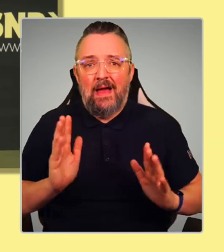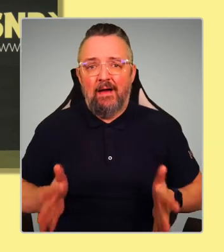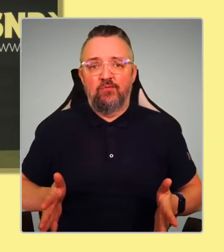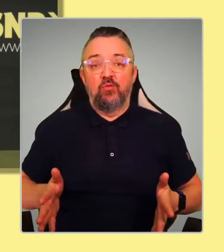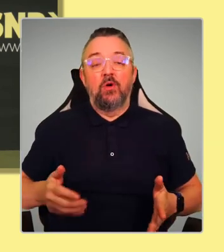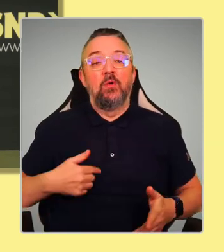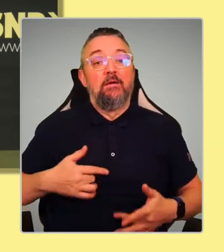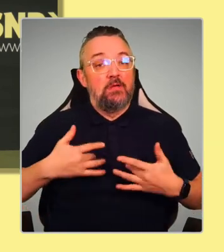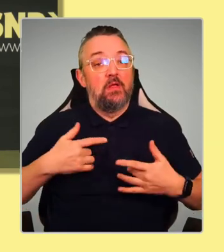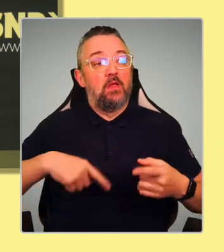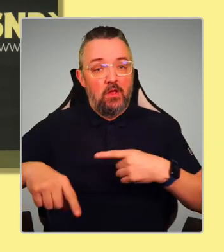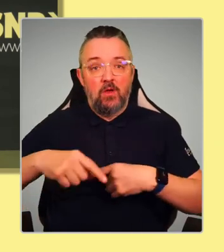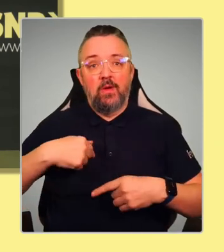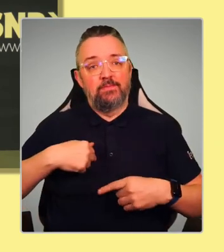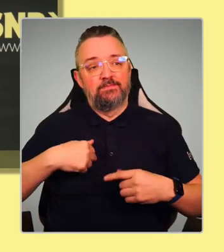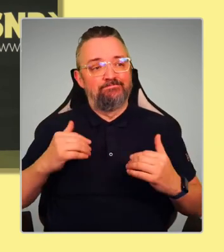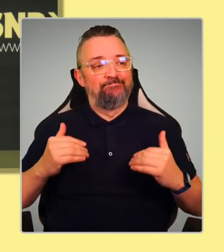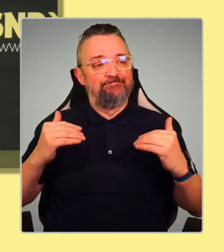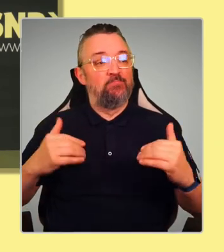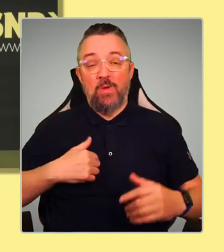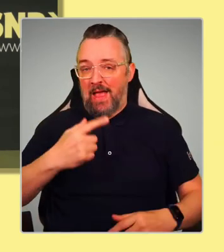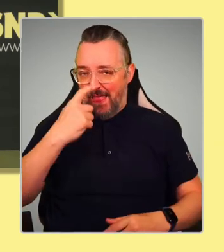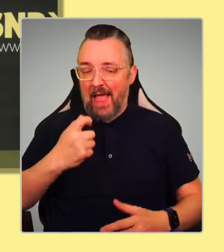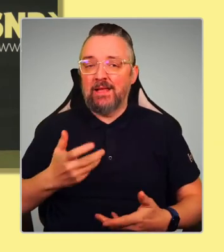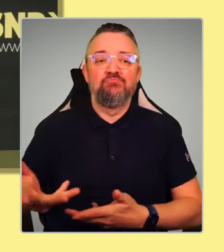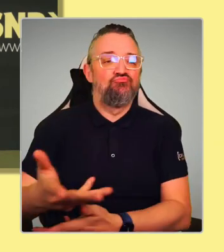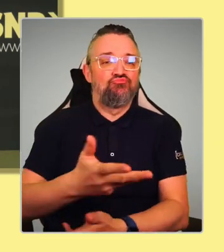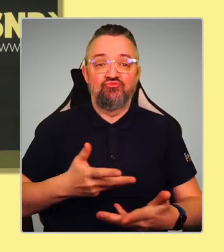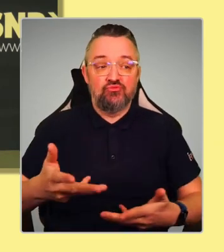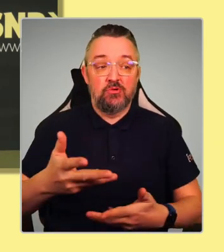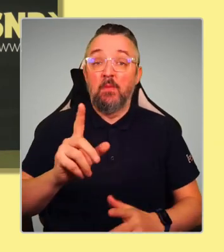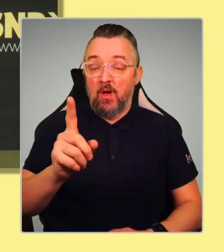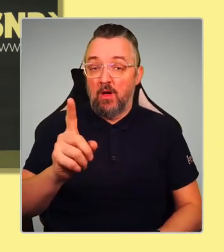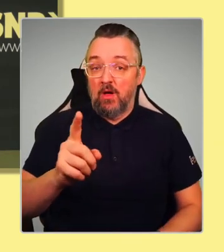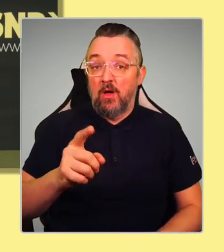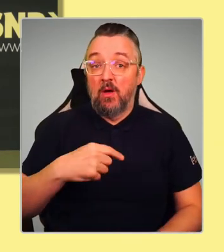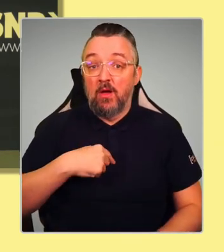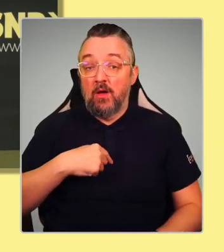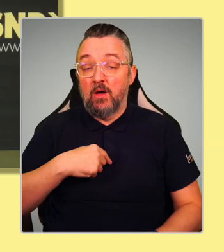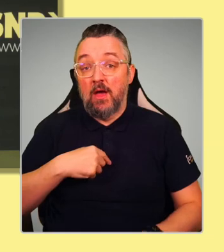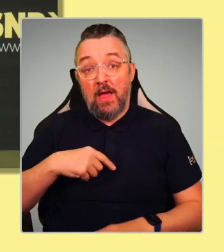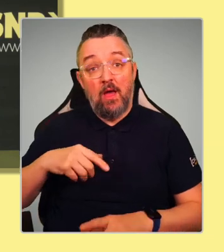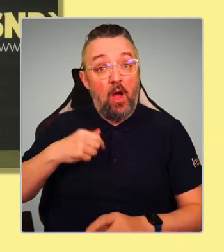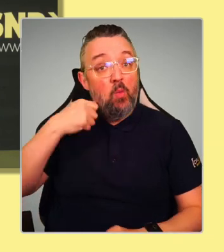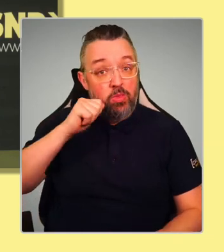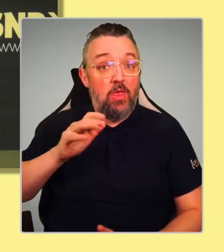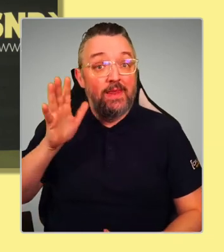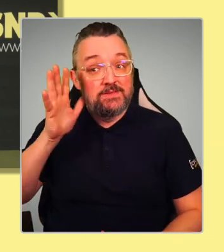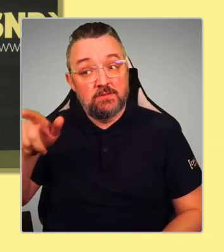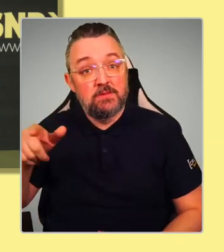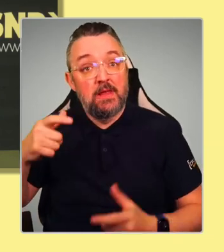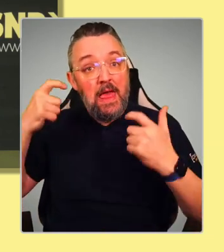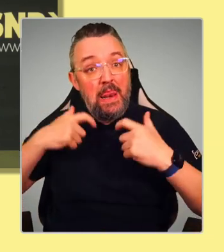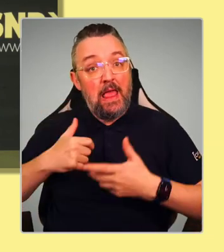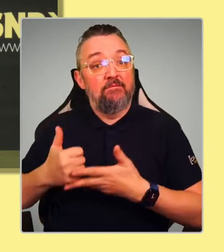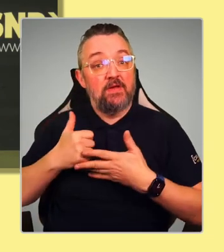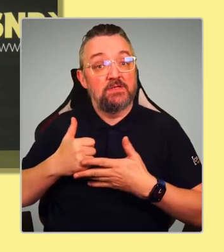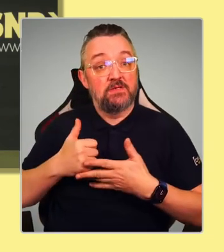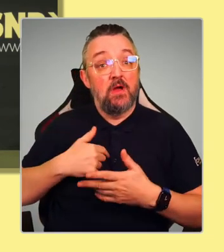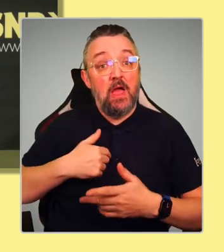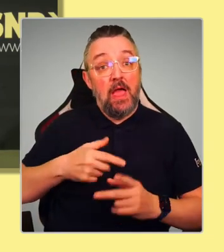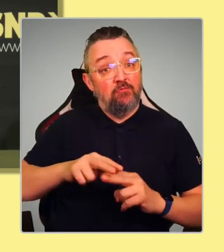as well. But that's not to say that I don't take into account the legal advice. And if we've got a chance of winning, I'll go to court. If the